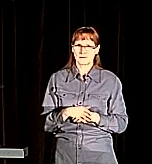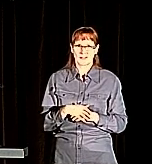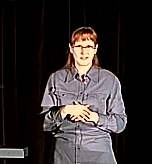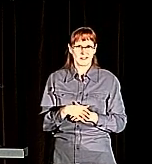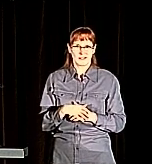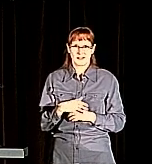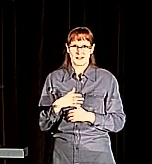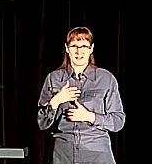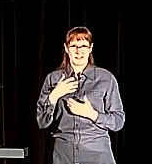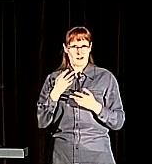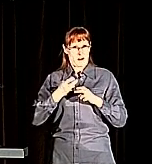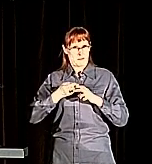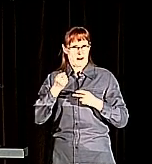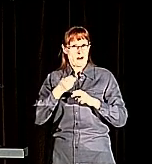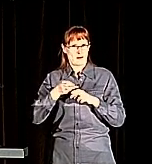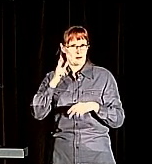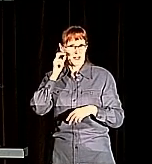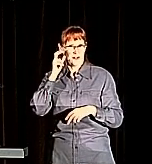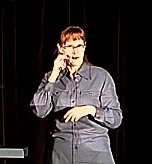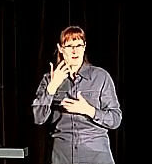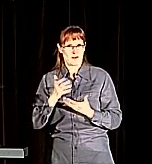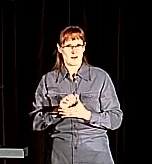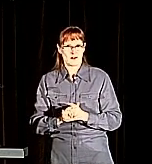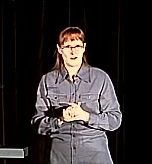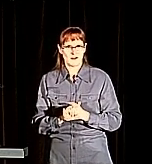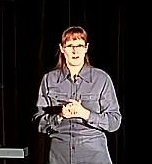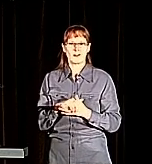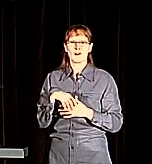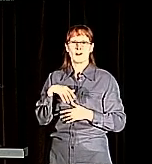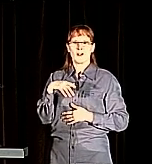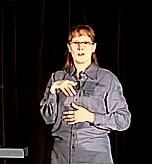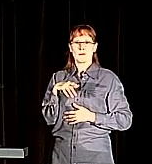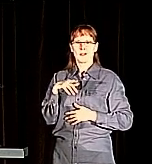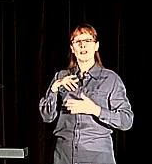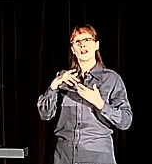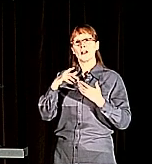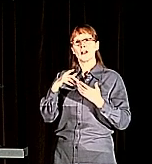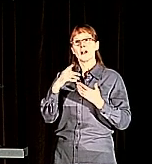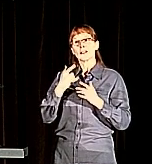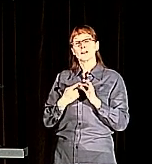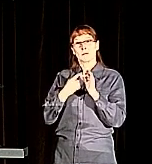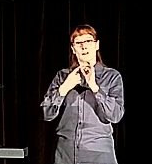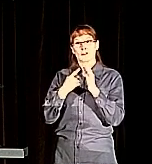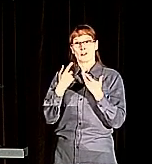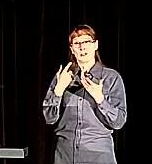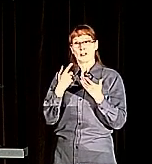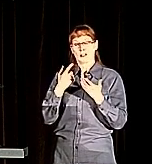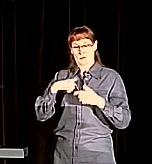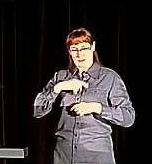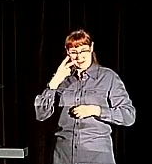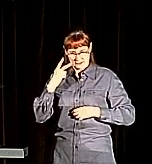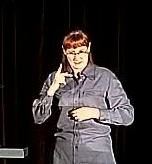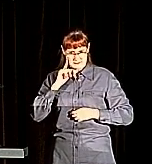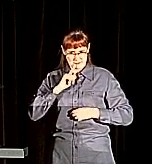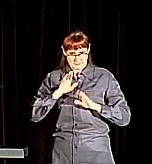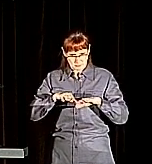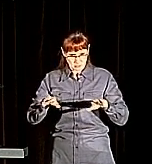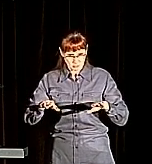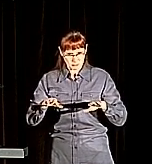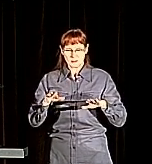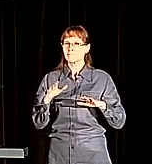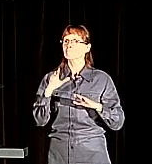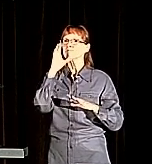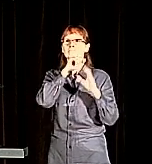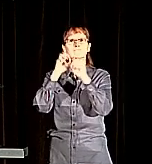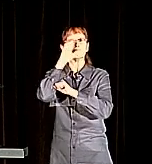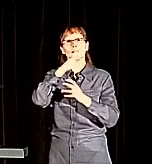to, like, a real accessible language, especially a lack of access to incidental language learning.